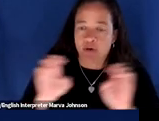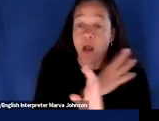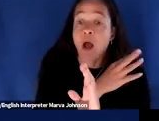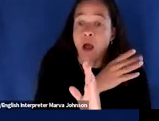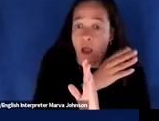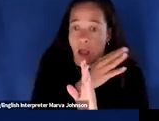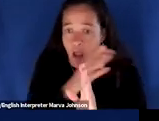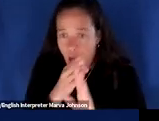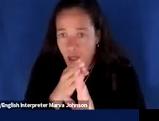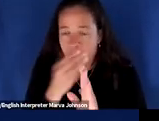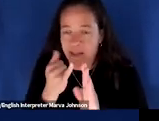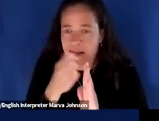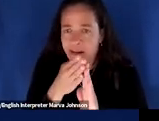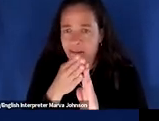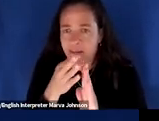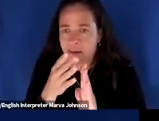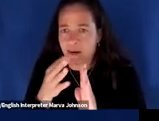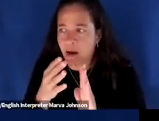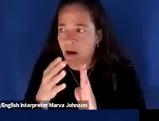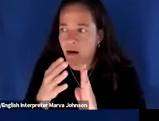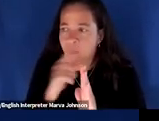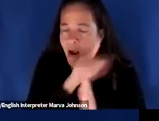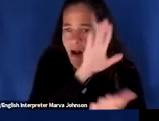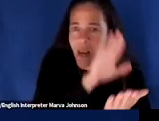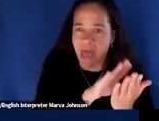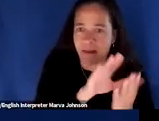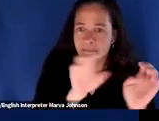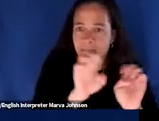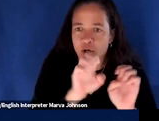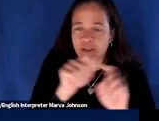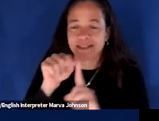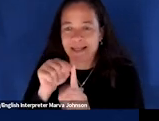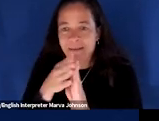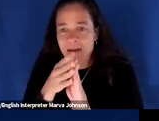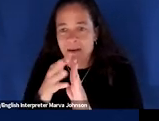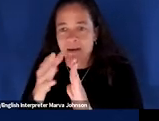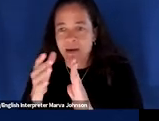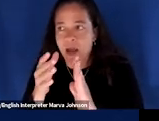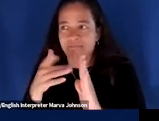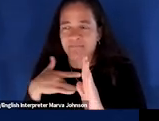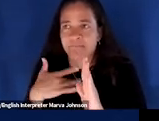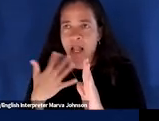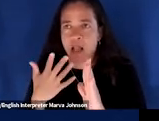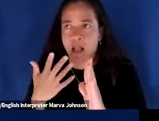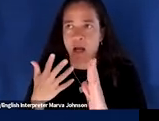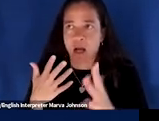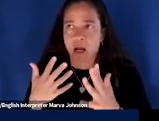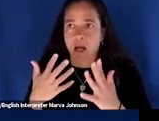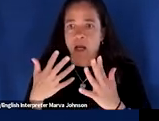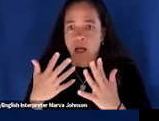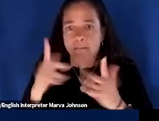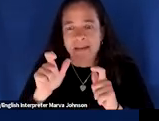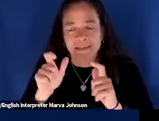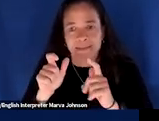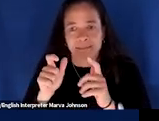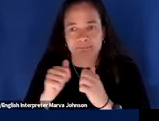comes a new urgency an urgency to rebuild uh to rebuild community to rebuild what we stand for i